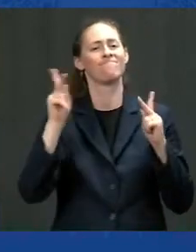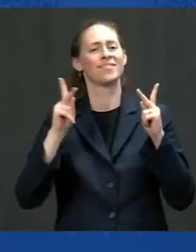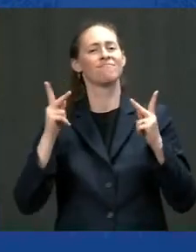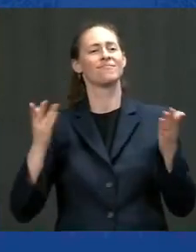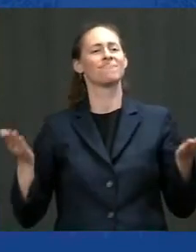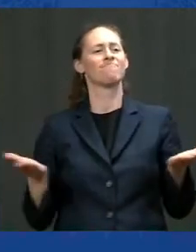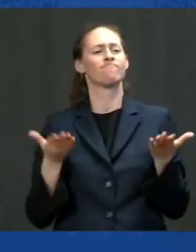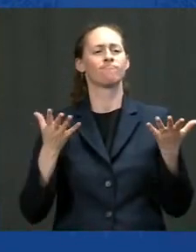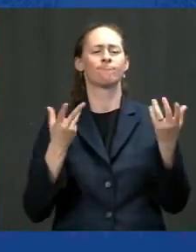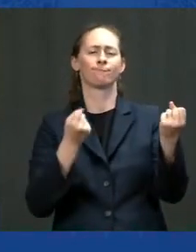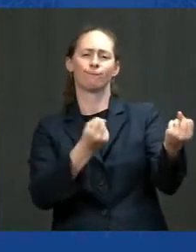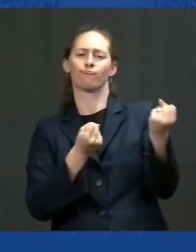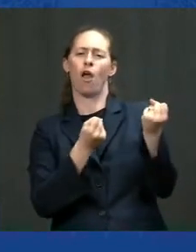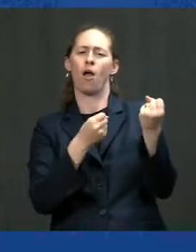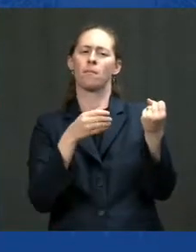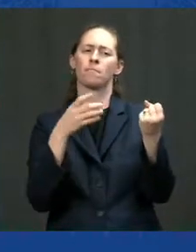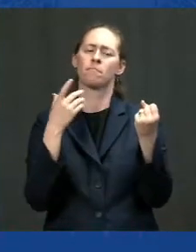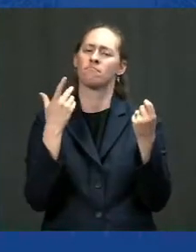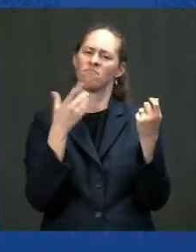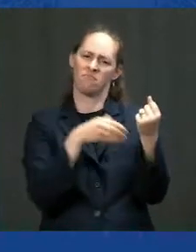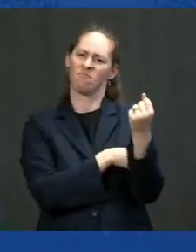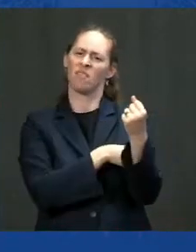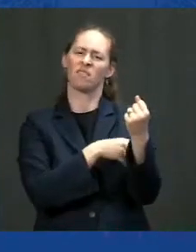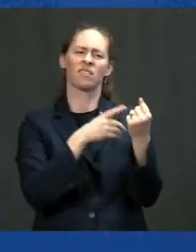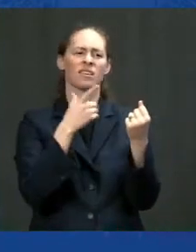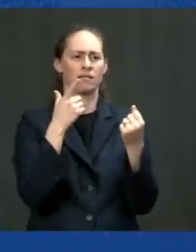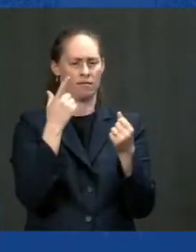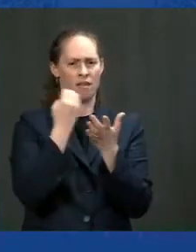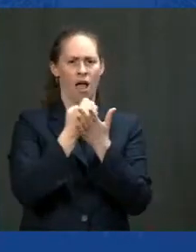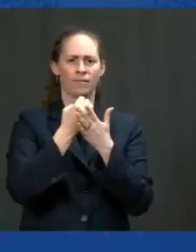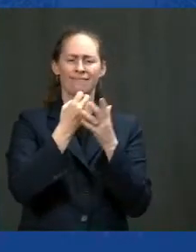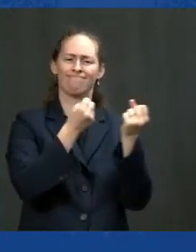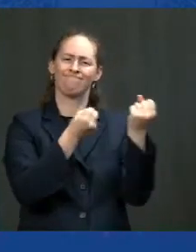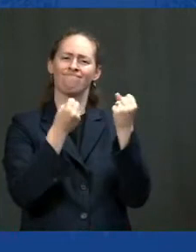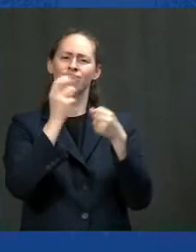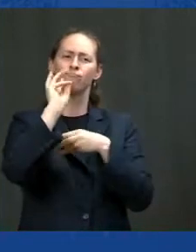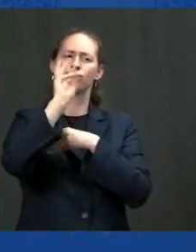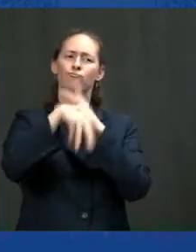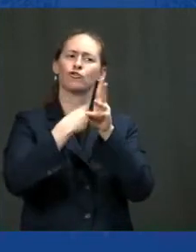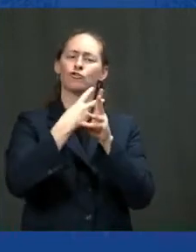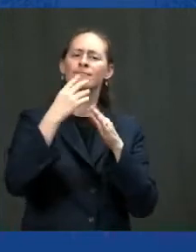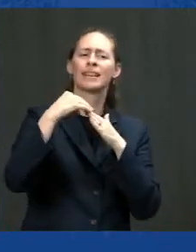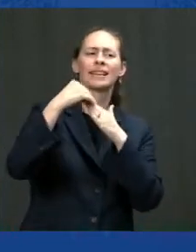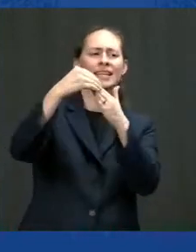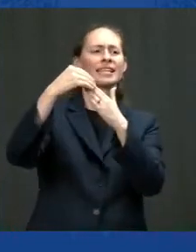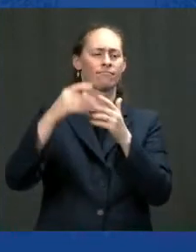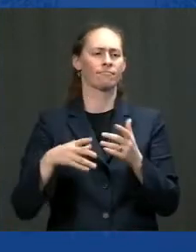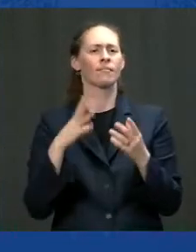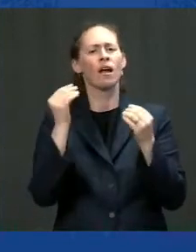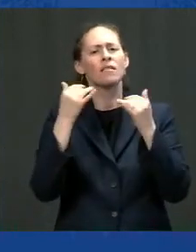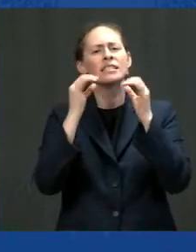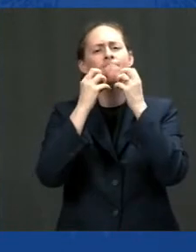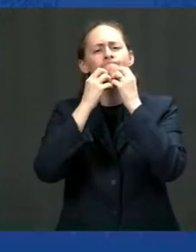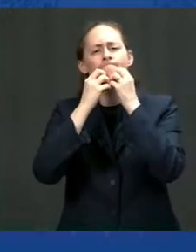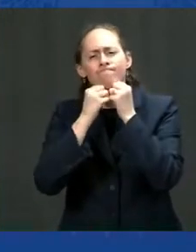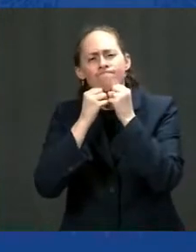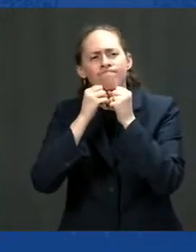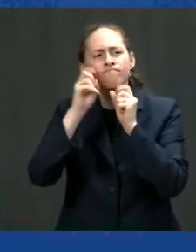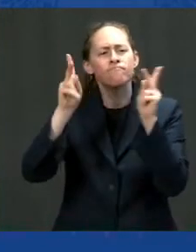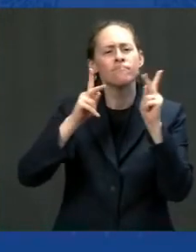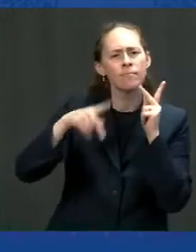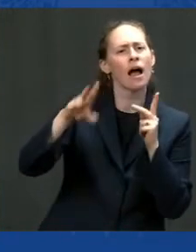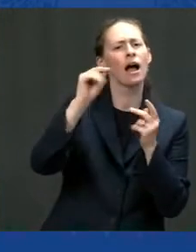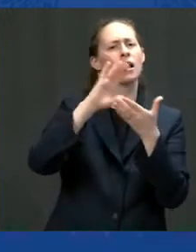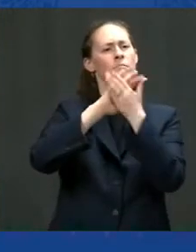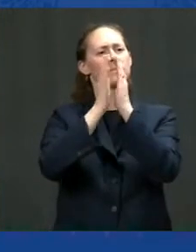in the world that treats other nations decently and maintains the peace. That's who we